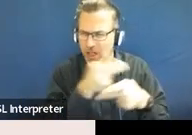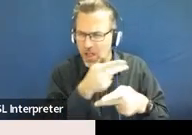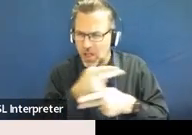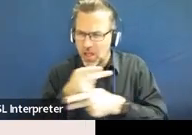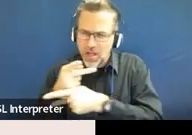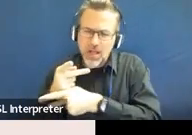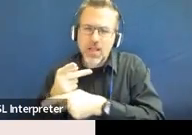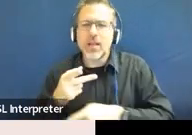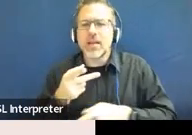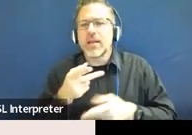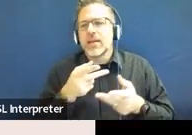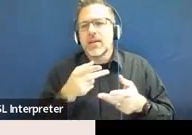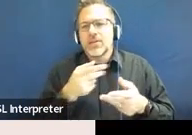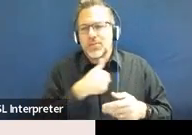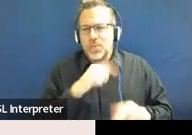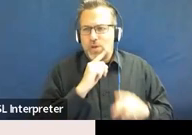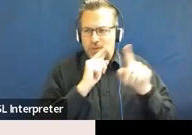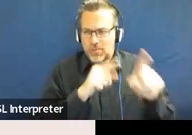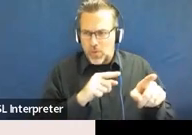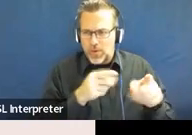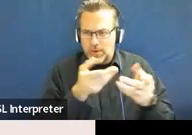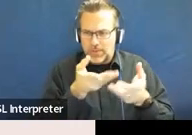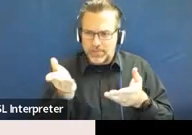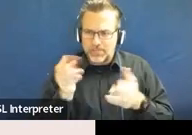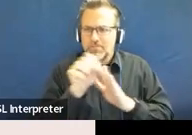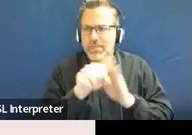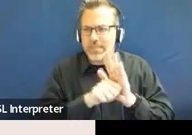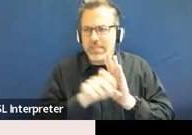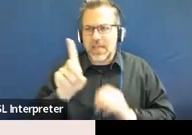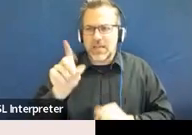report against the state itself, the state data.